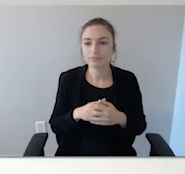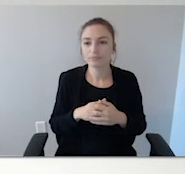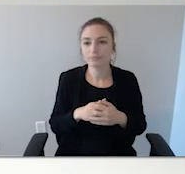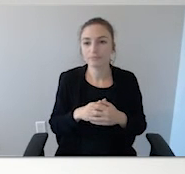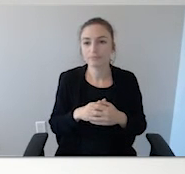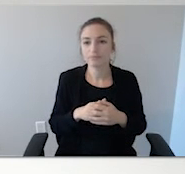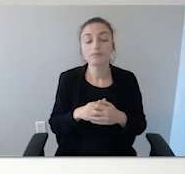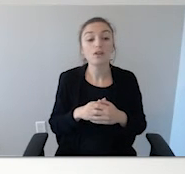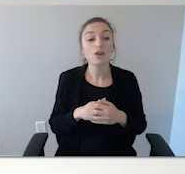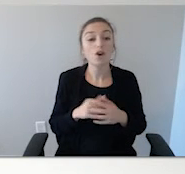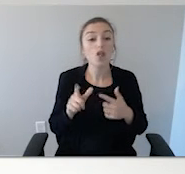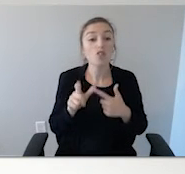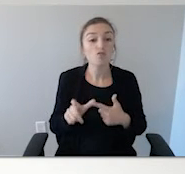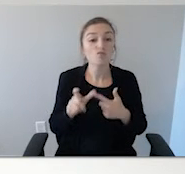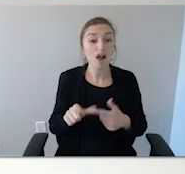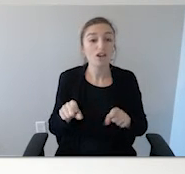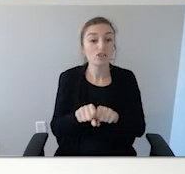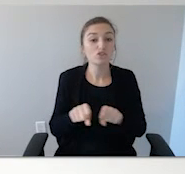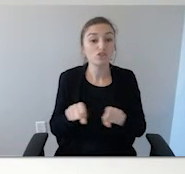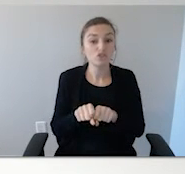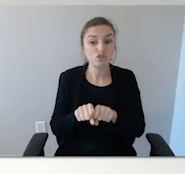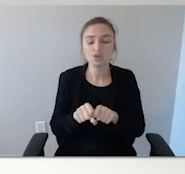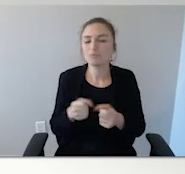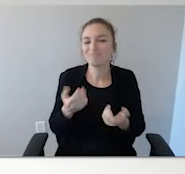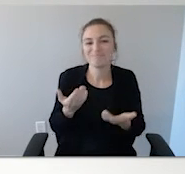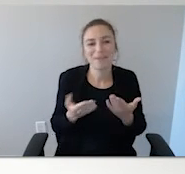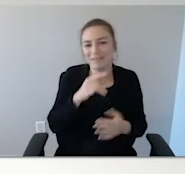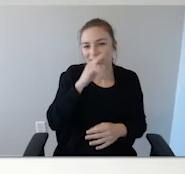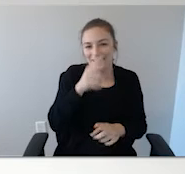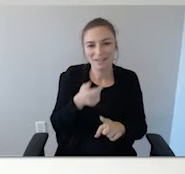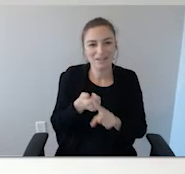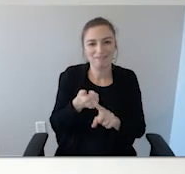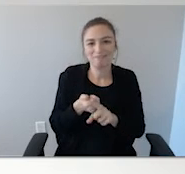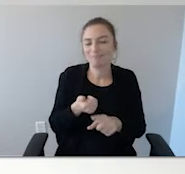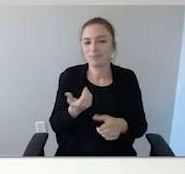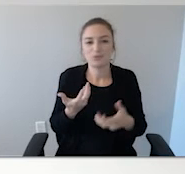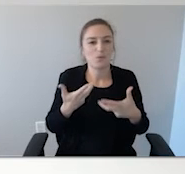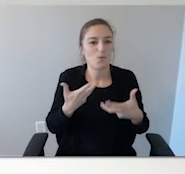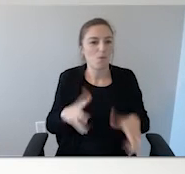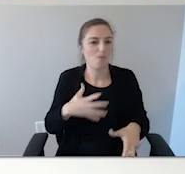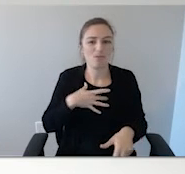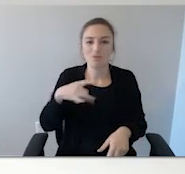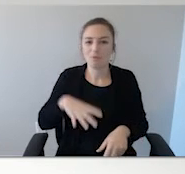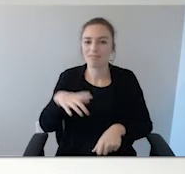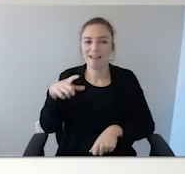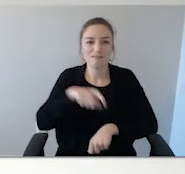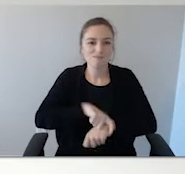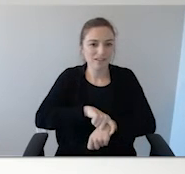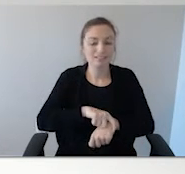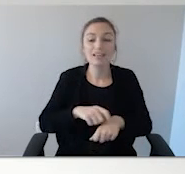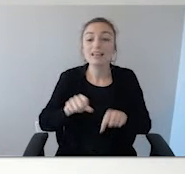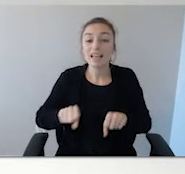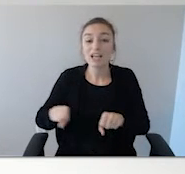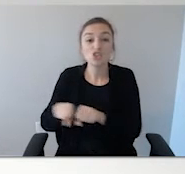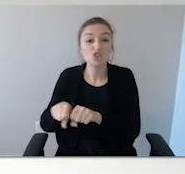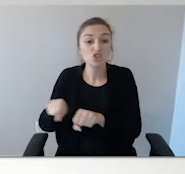Runder shoe tags for those kids that don't want to wear anything could be on their shoe. If they're a child who doesn't kick their shoes off.